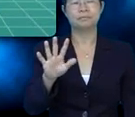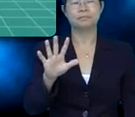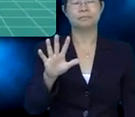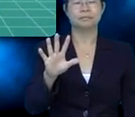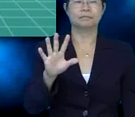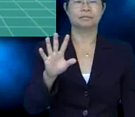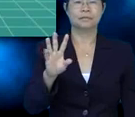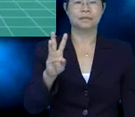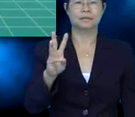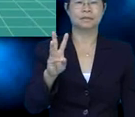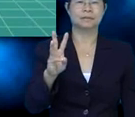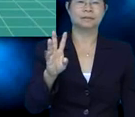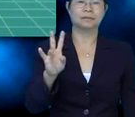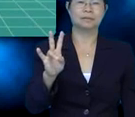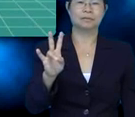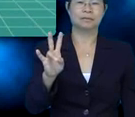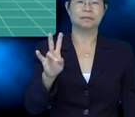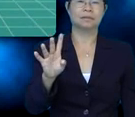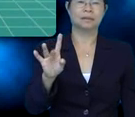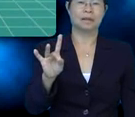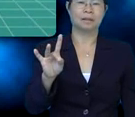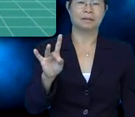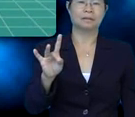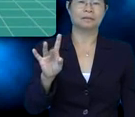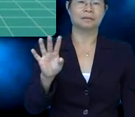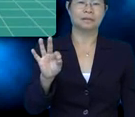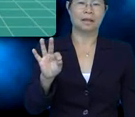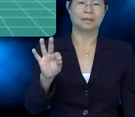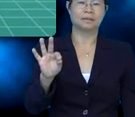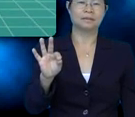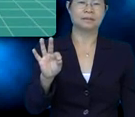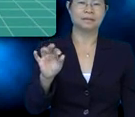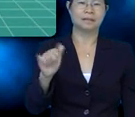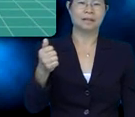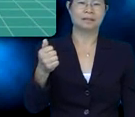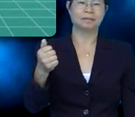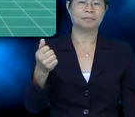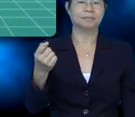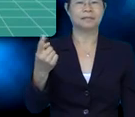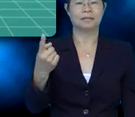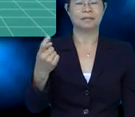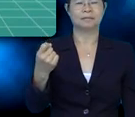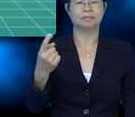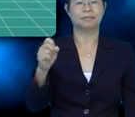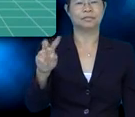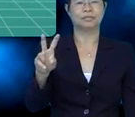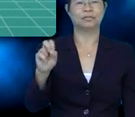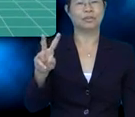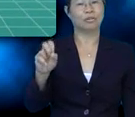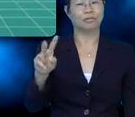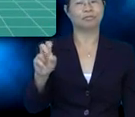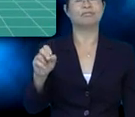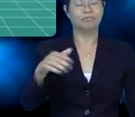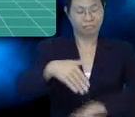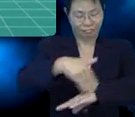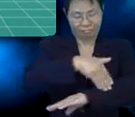three, four, five, six, seven, eight, nine, ten,